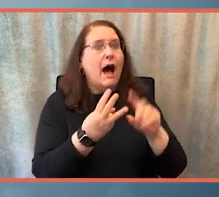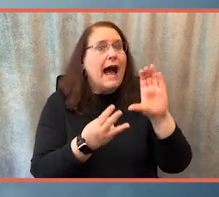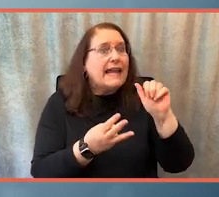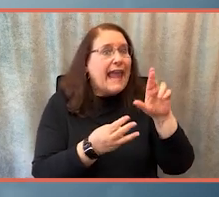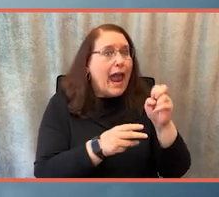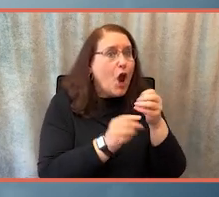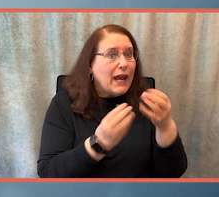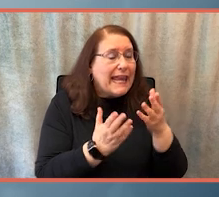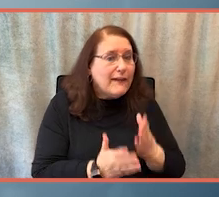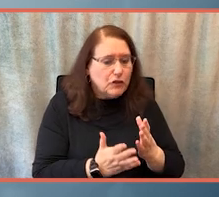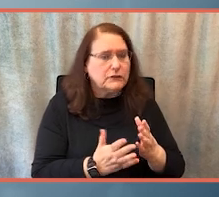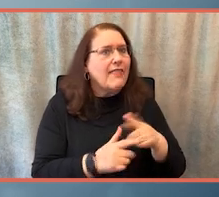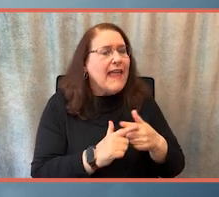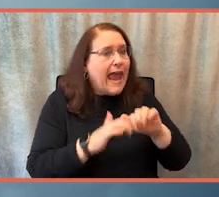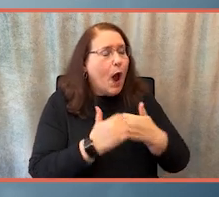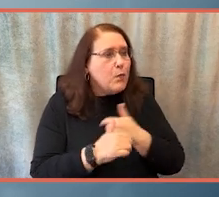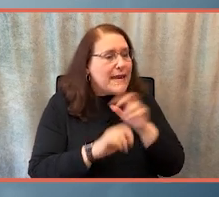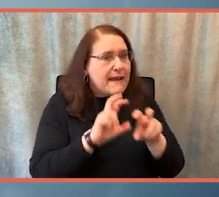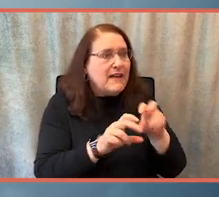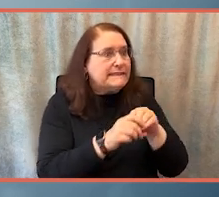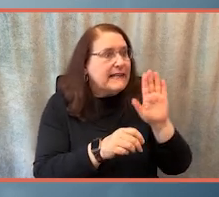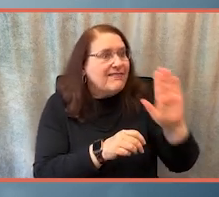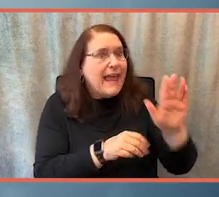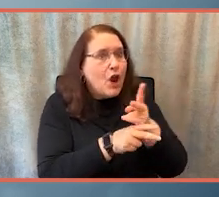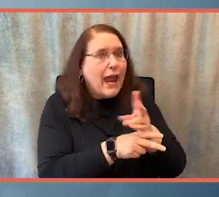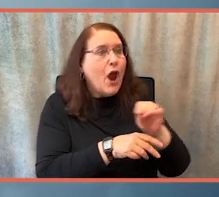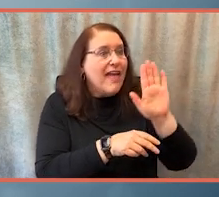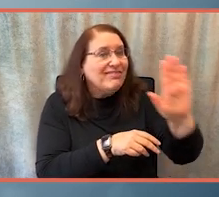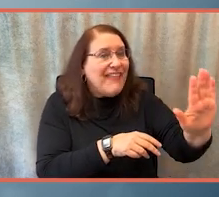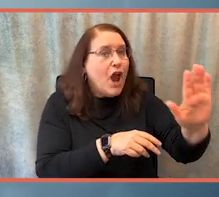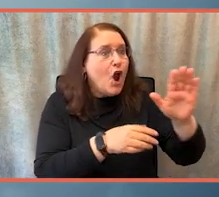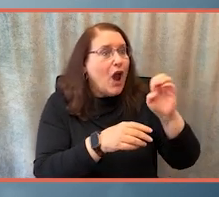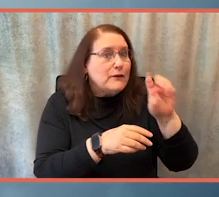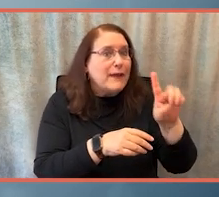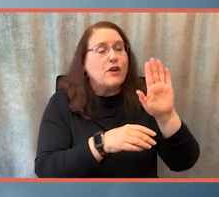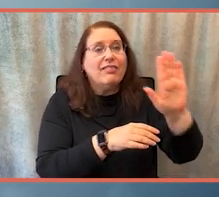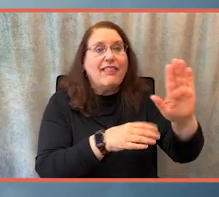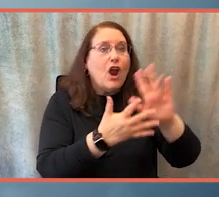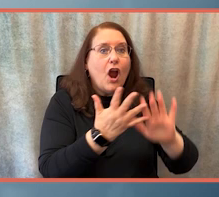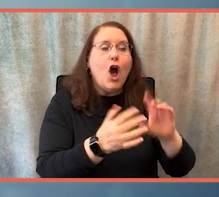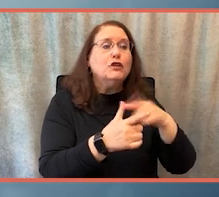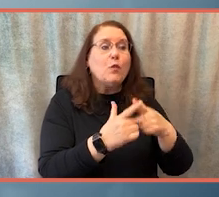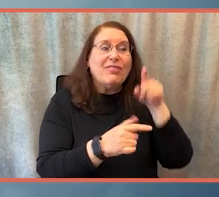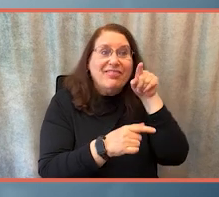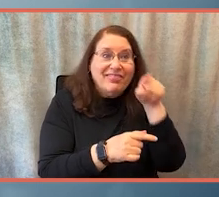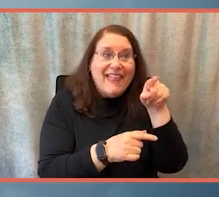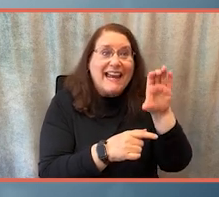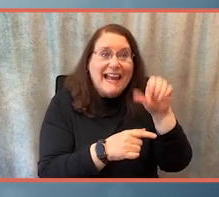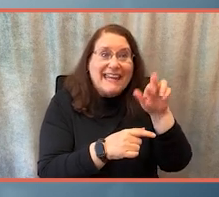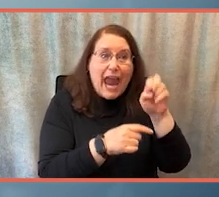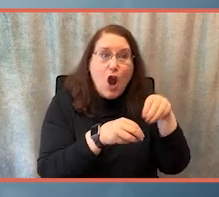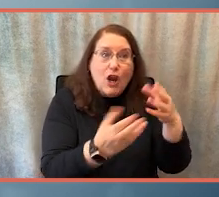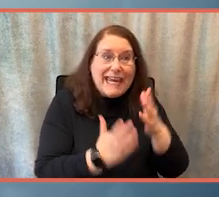wellbeing and their skills and their, and their ability to feed their own families? Right. Absolutely. Because that's the whole cycle. And